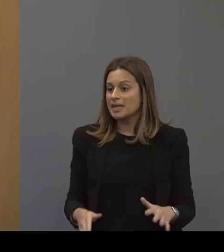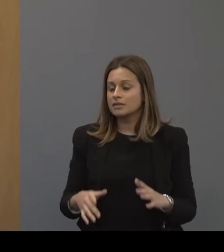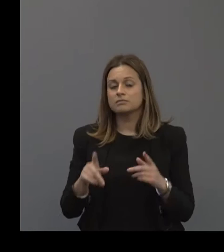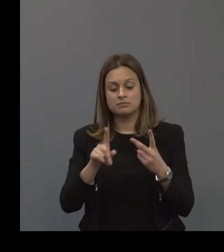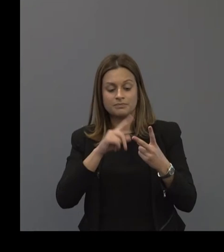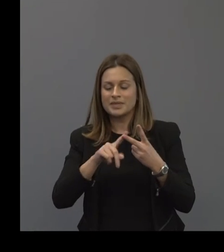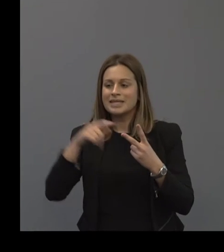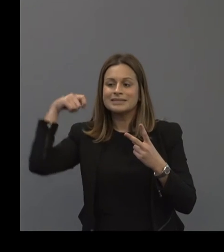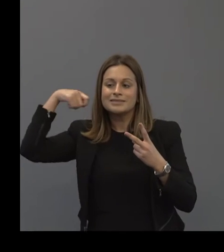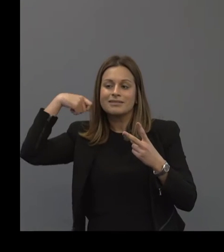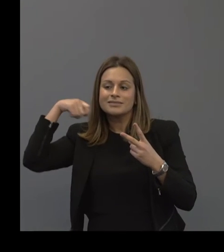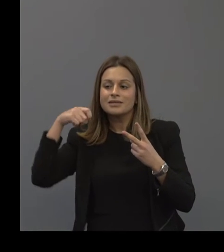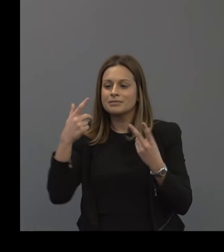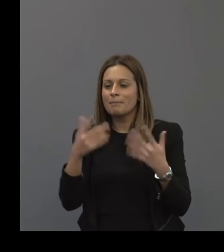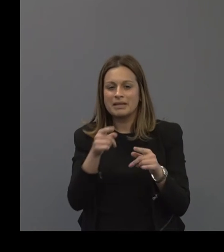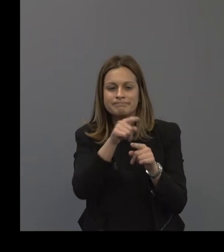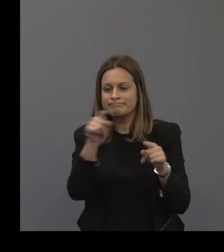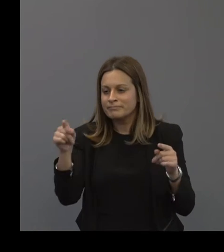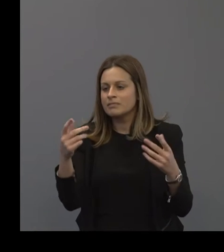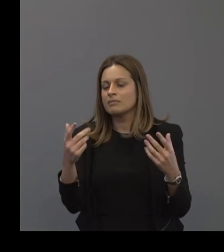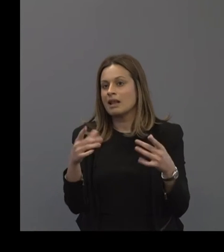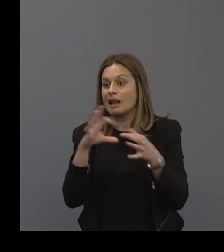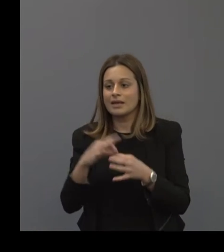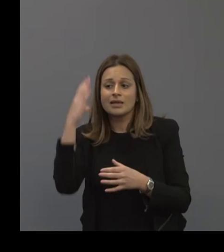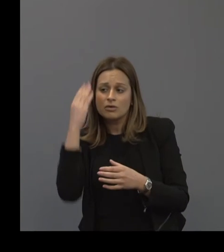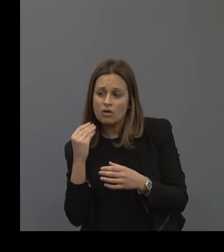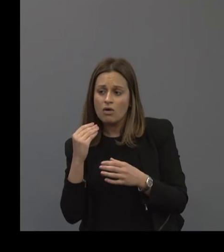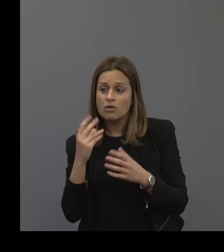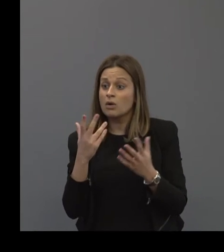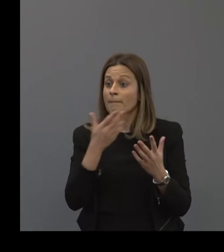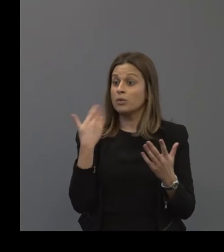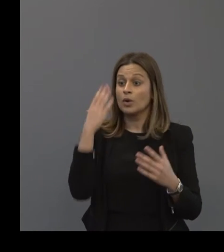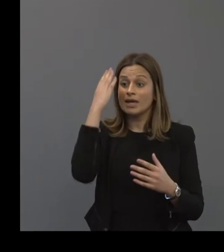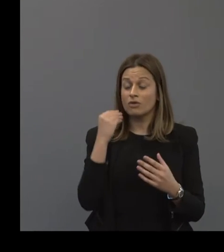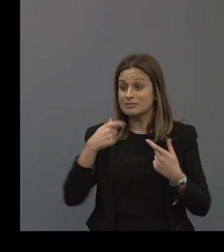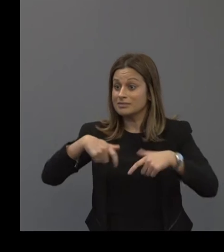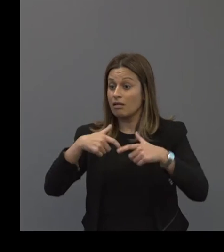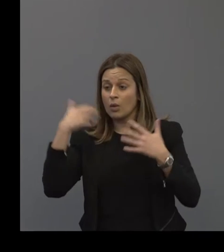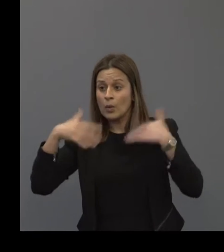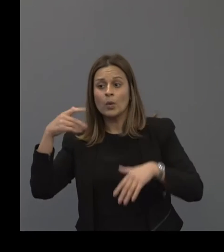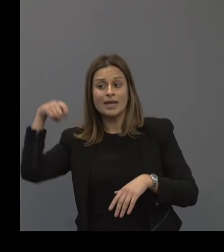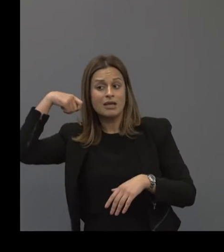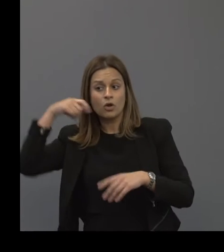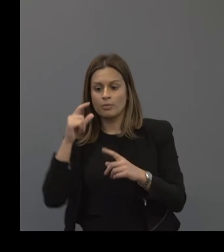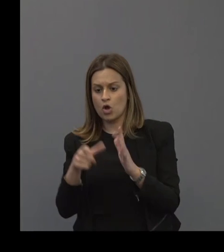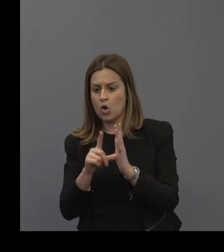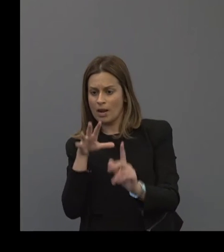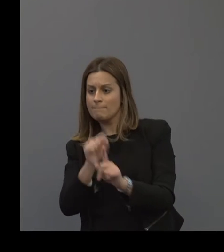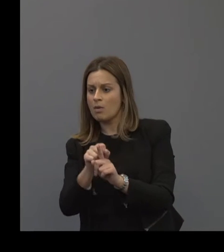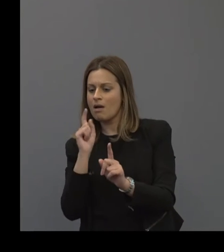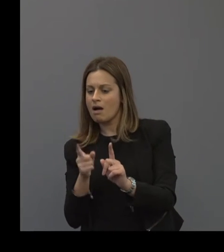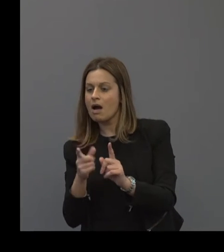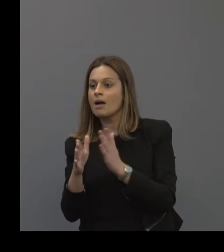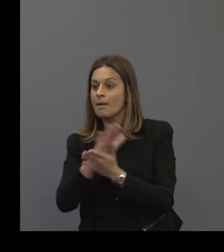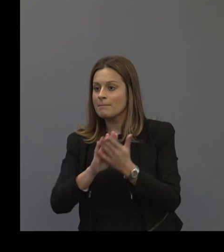Tinnitus or the ear ringing or buzzing that we get with hearing loss or even without hearing loss is one of our early indicators and we have evidence that